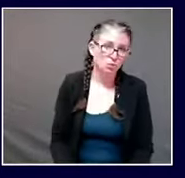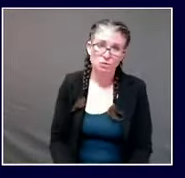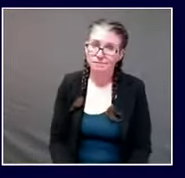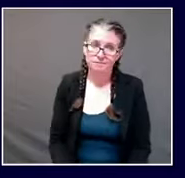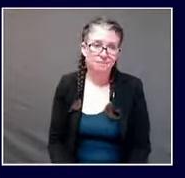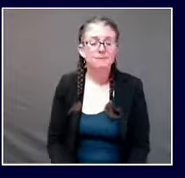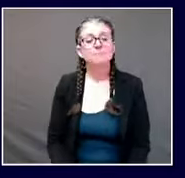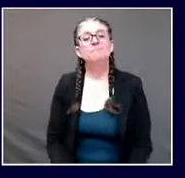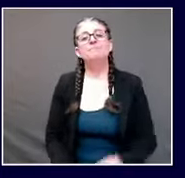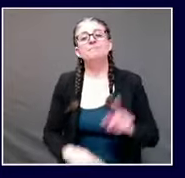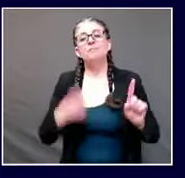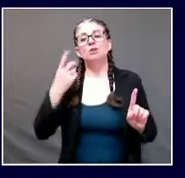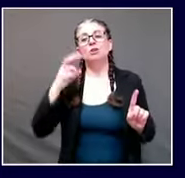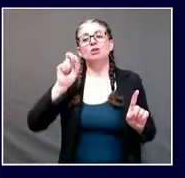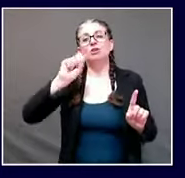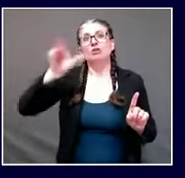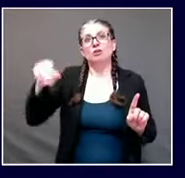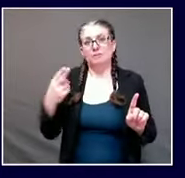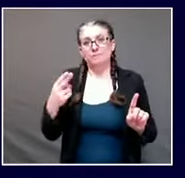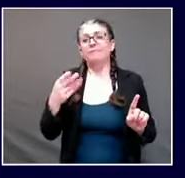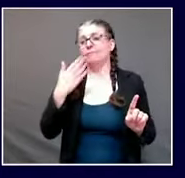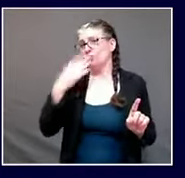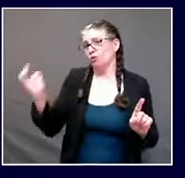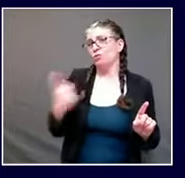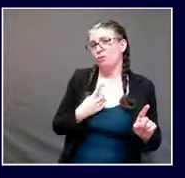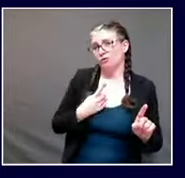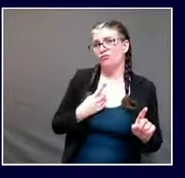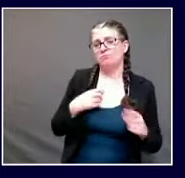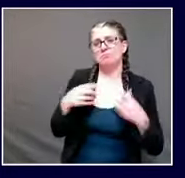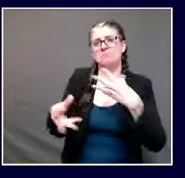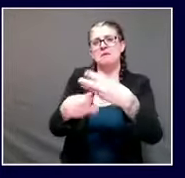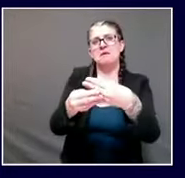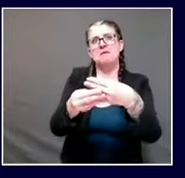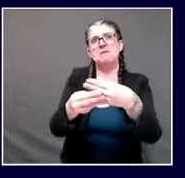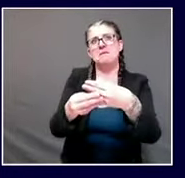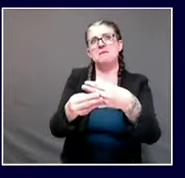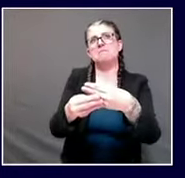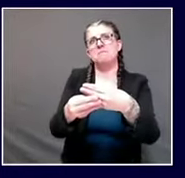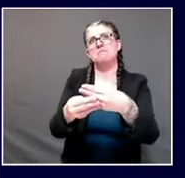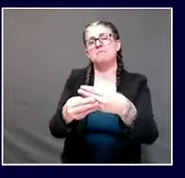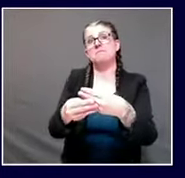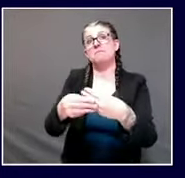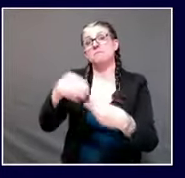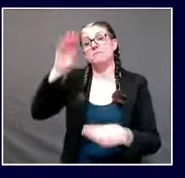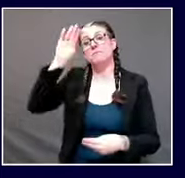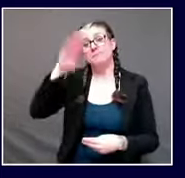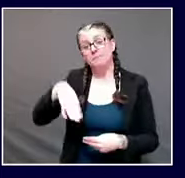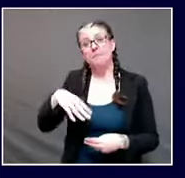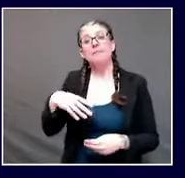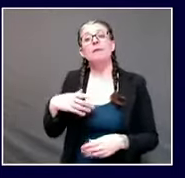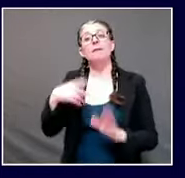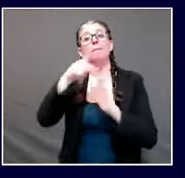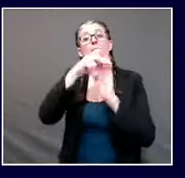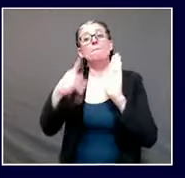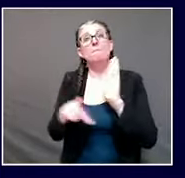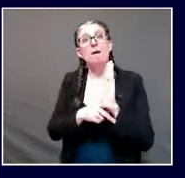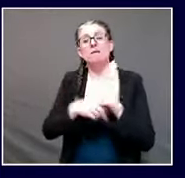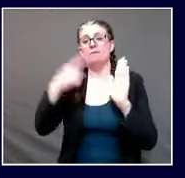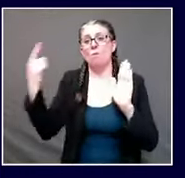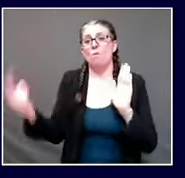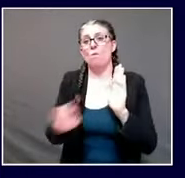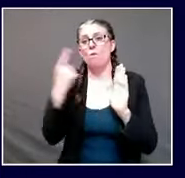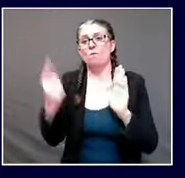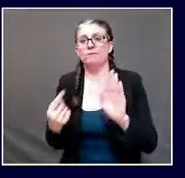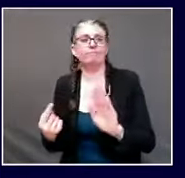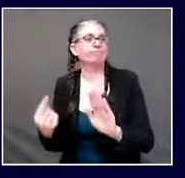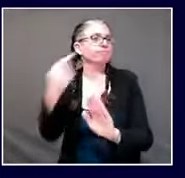but always evaluating potential unintended outcomes as well and so we did contemplate these these types of scenarios here i think in our